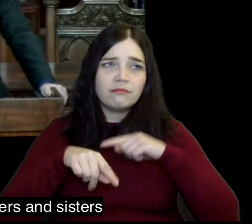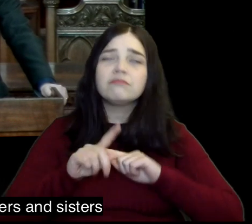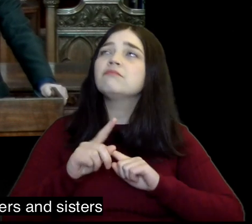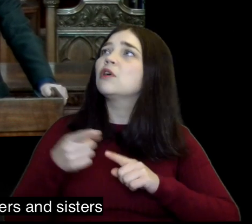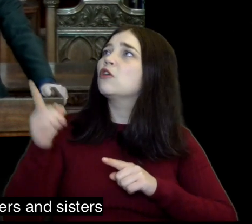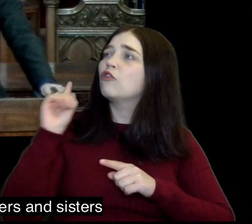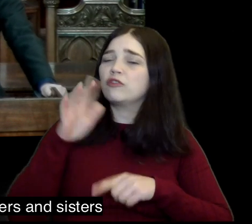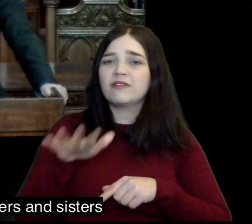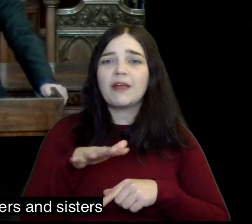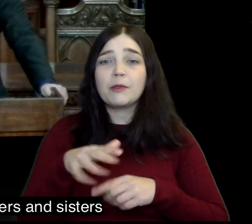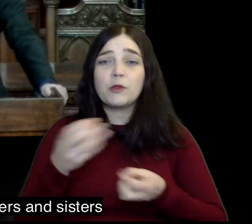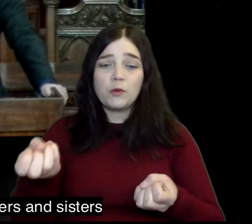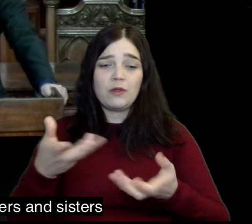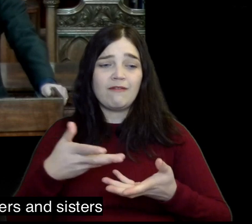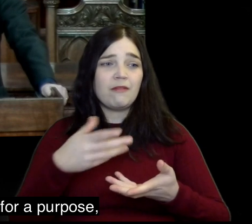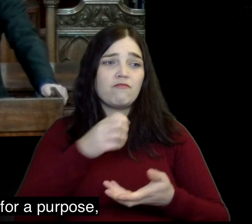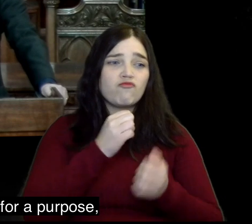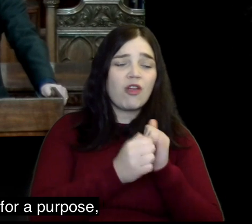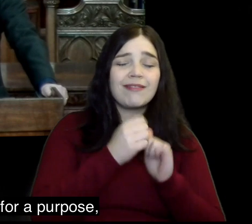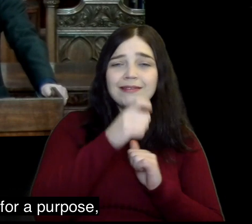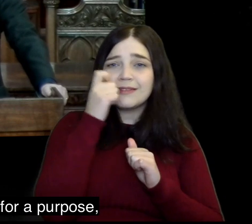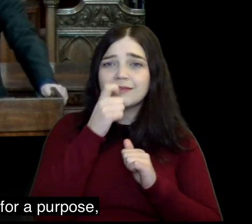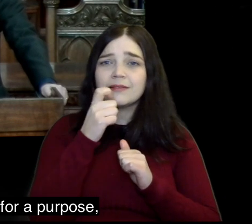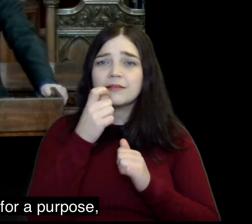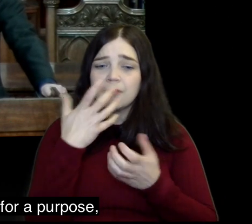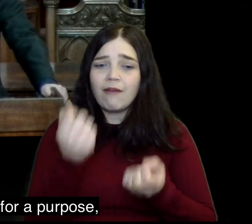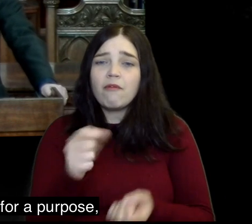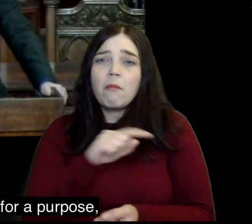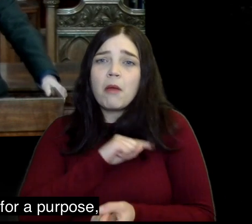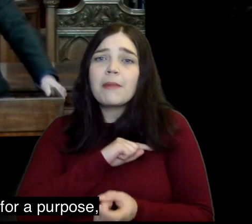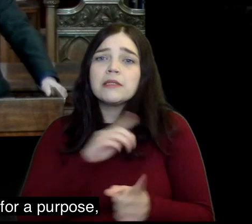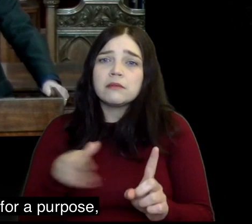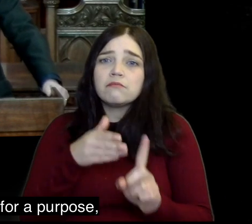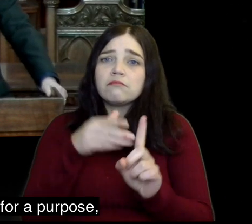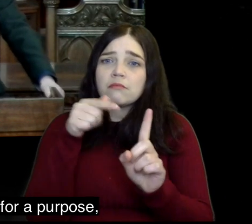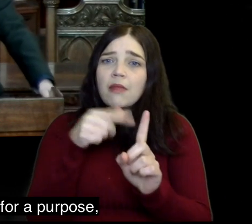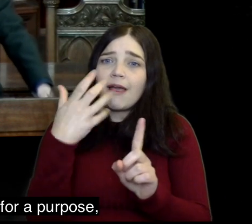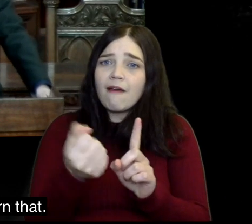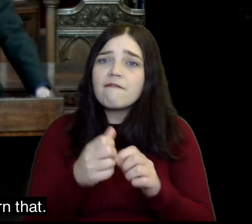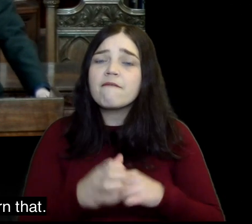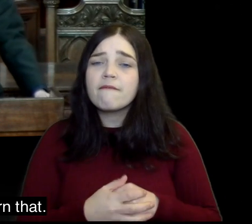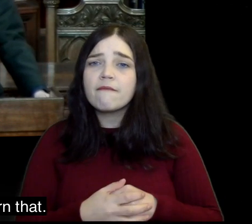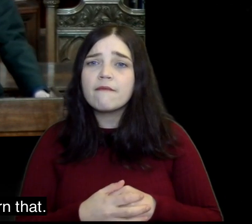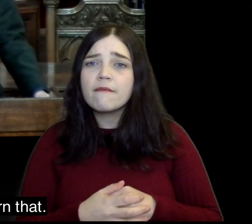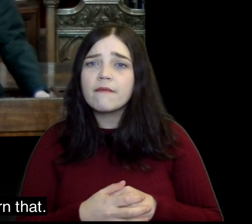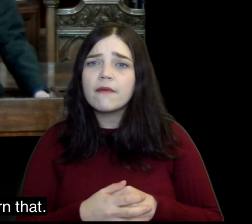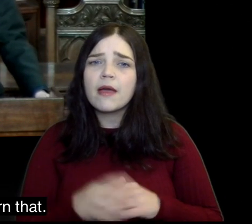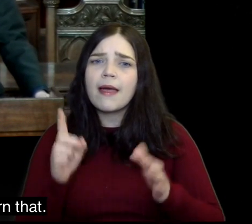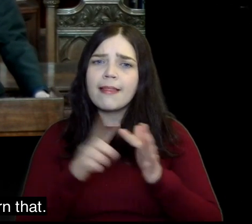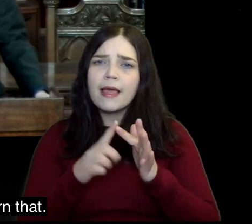born again into the family of God then you are given brothers and sisters and you are given them for a purpose